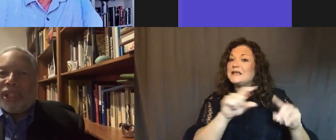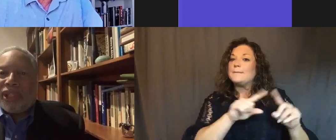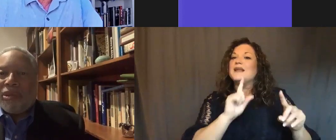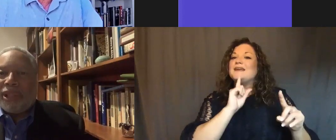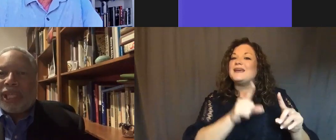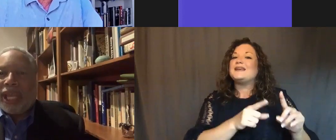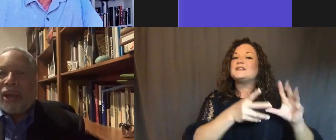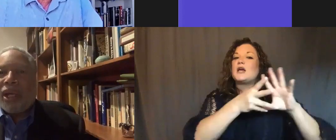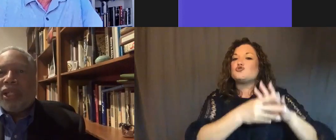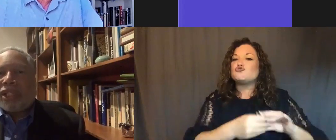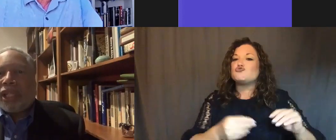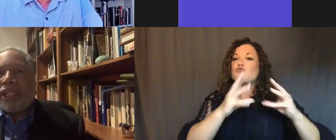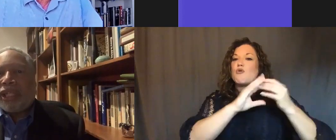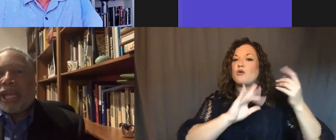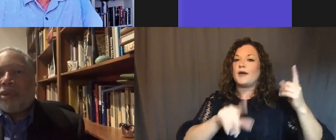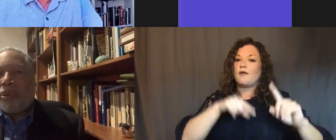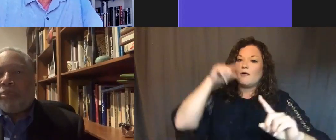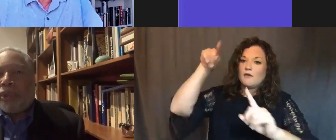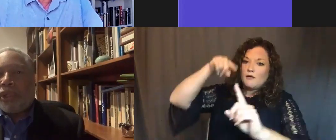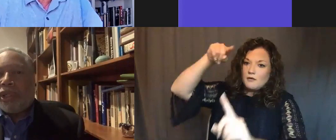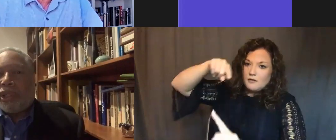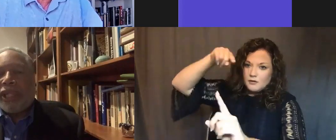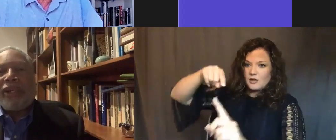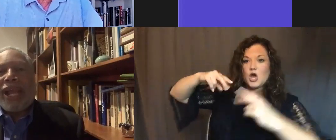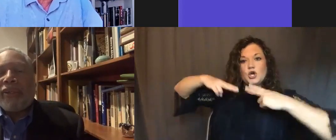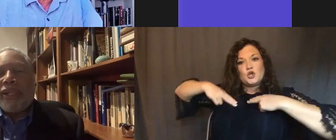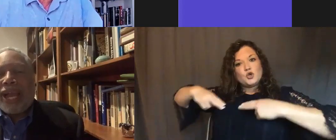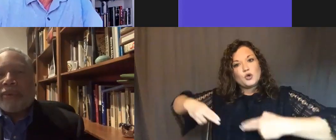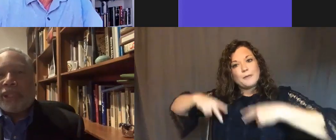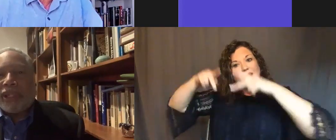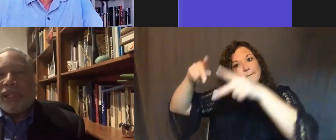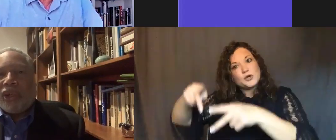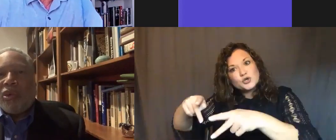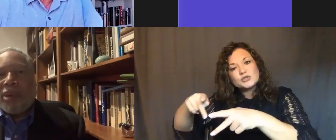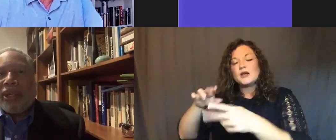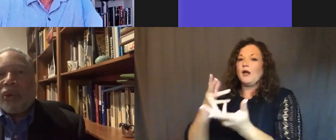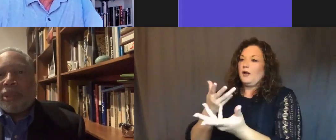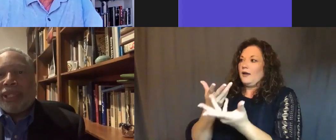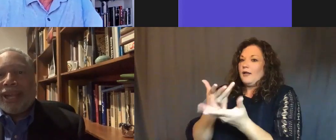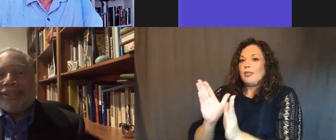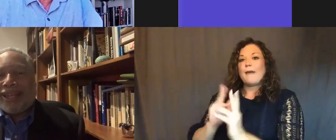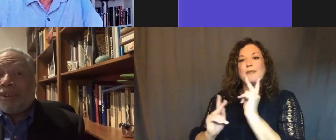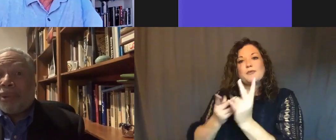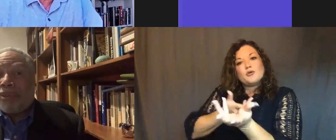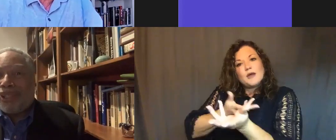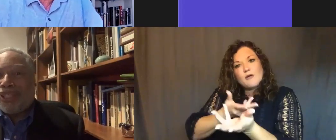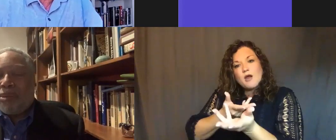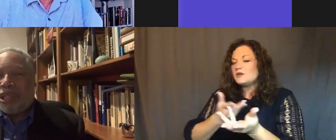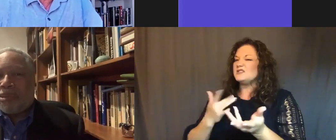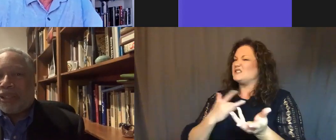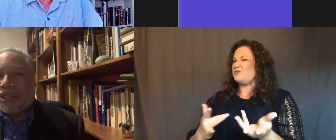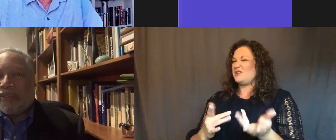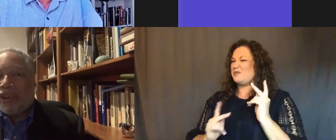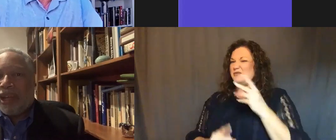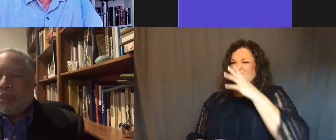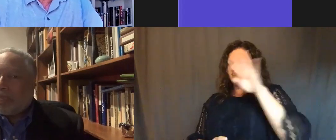reduced at the human scale suddenly allowed people to interact with it, who might normally not say, I don't want to really know